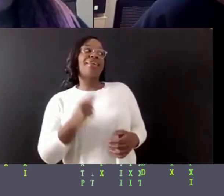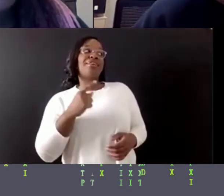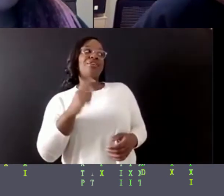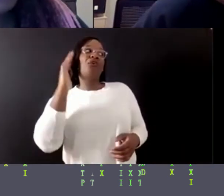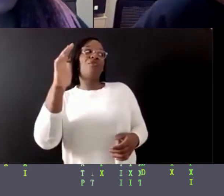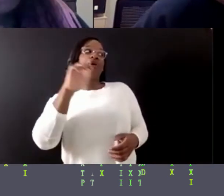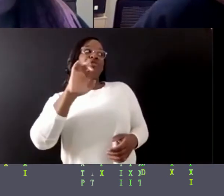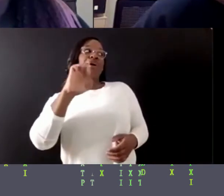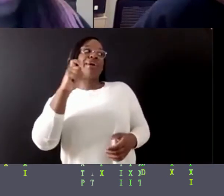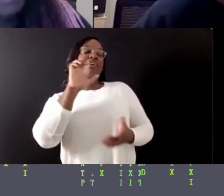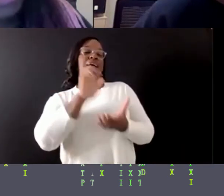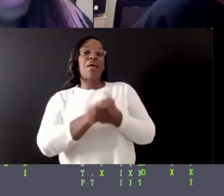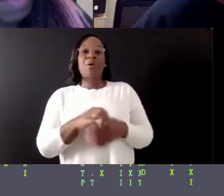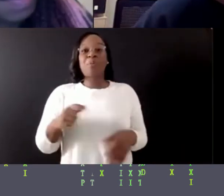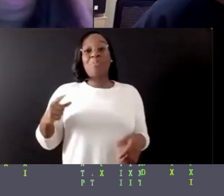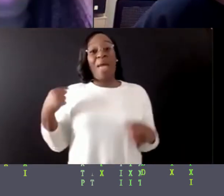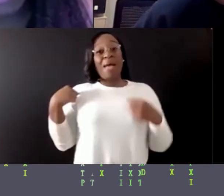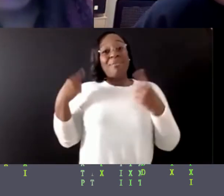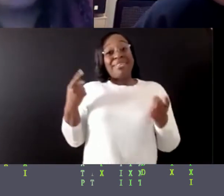ever since he tweeted me, man.